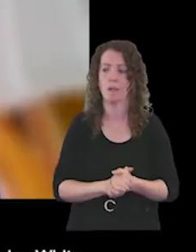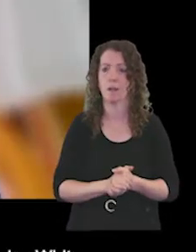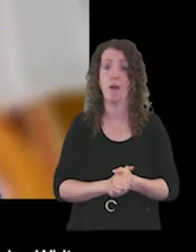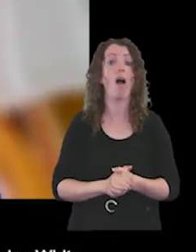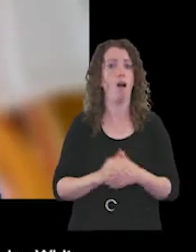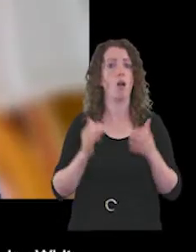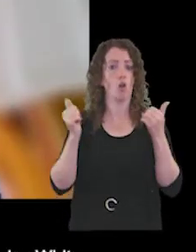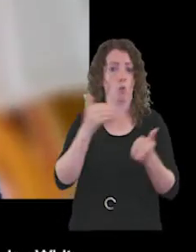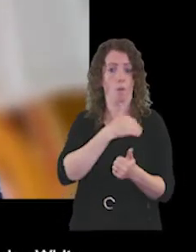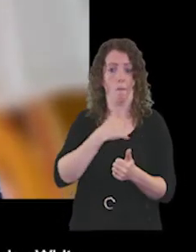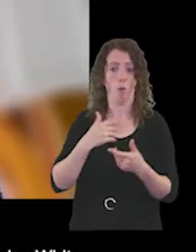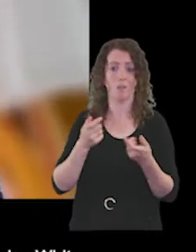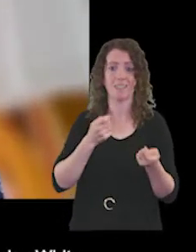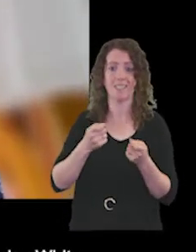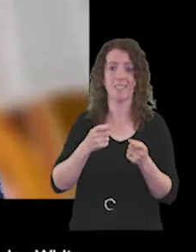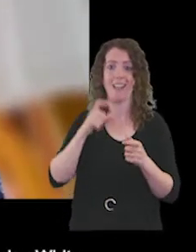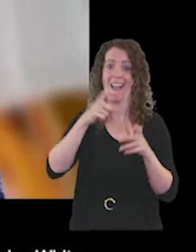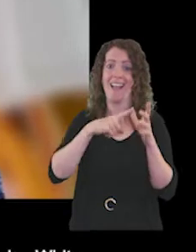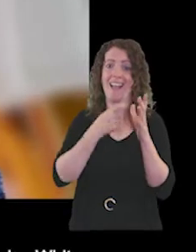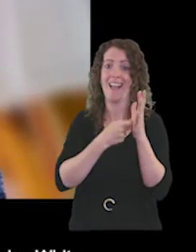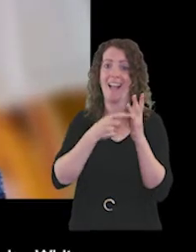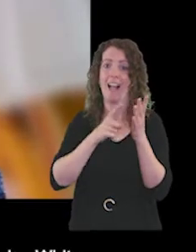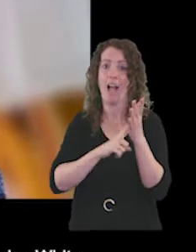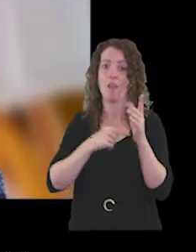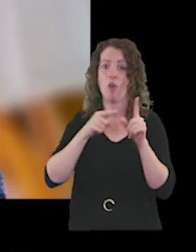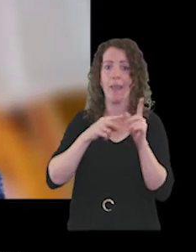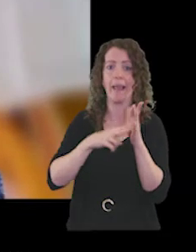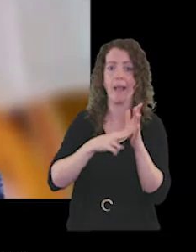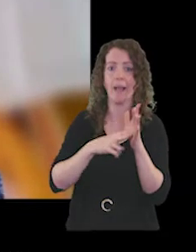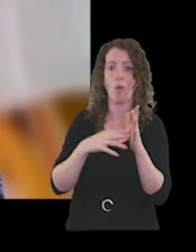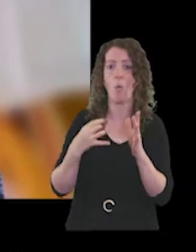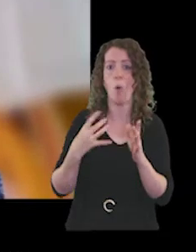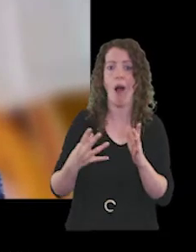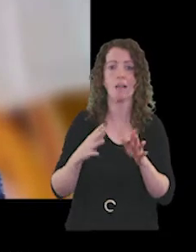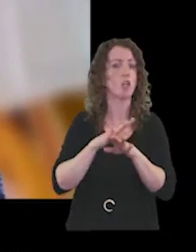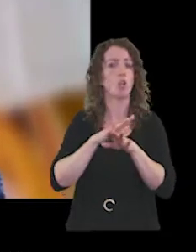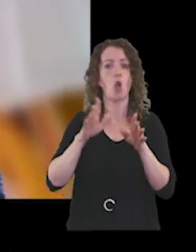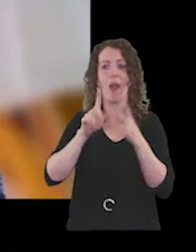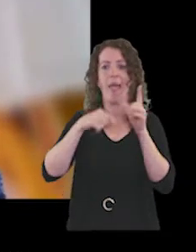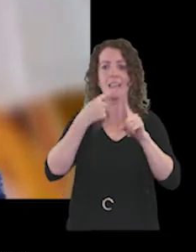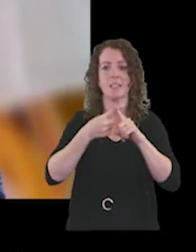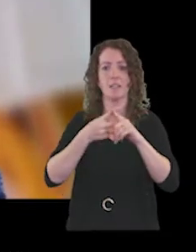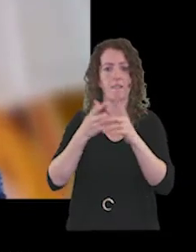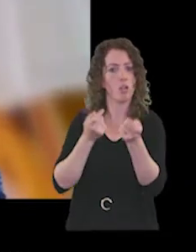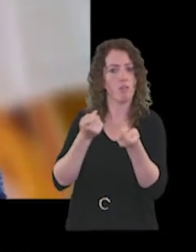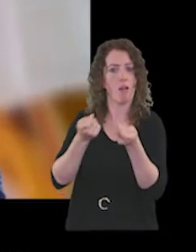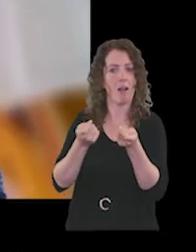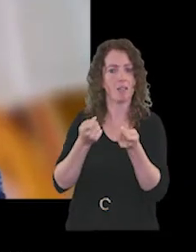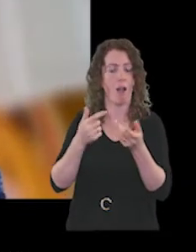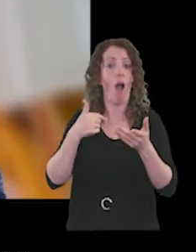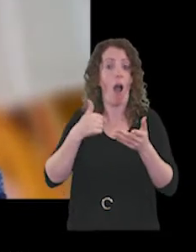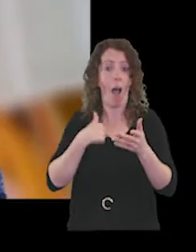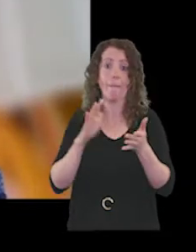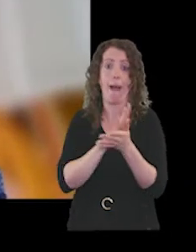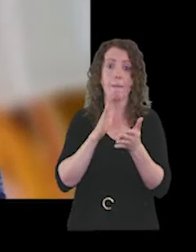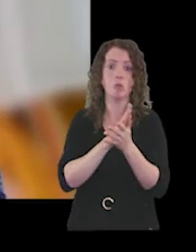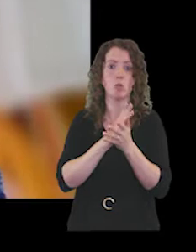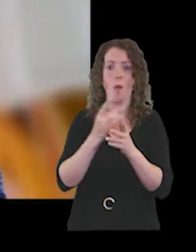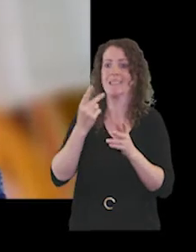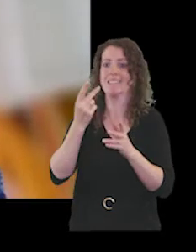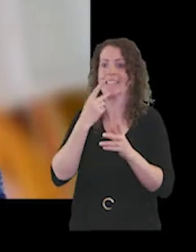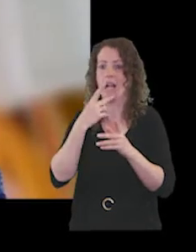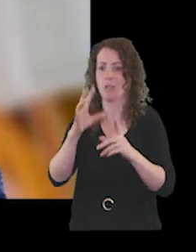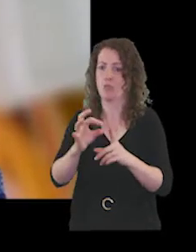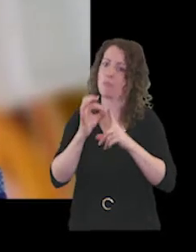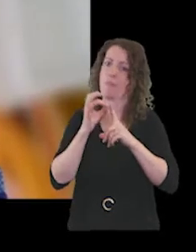Good morning, Chair. It's Carolyn White, non-executive director. I'm very happy to propose, sorry, second the minutes as an accurate